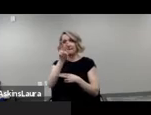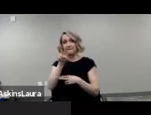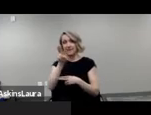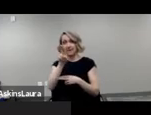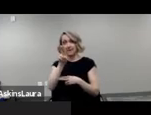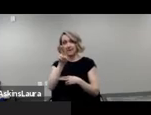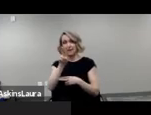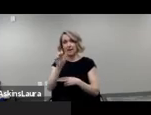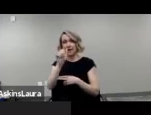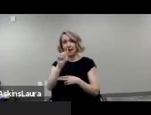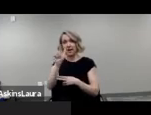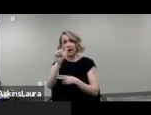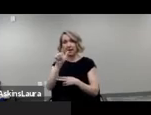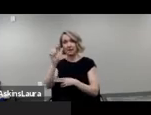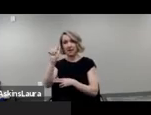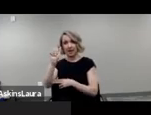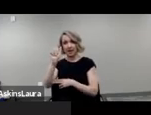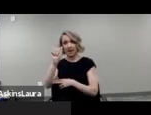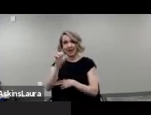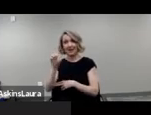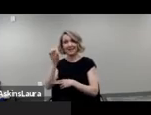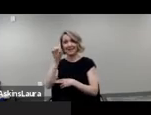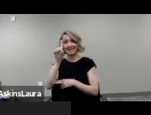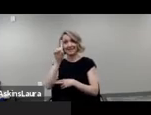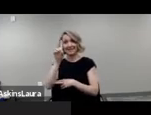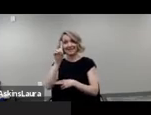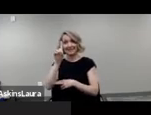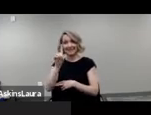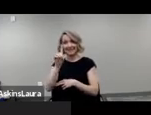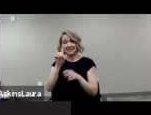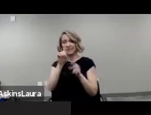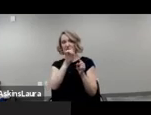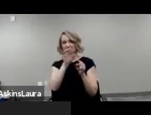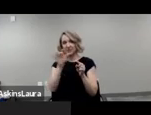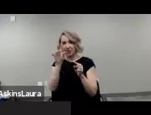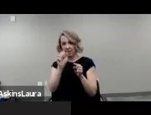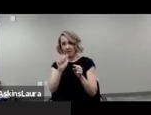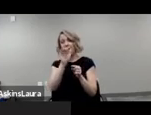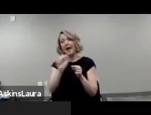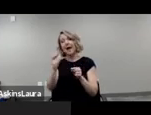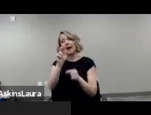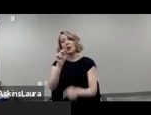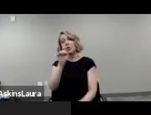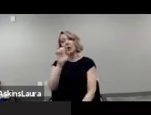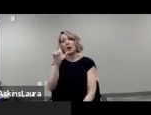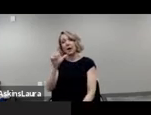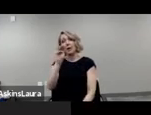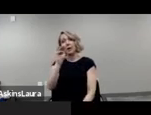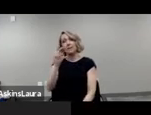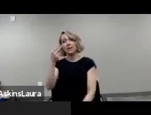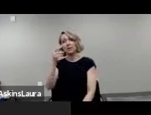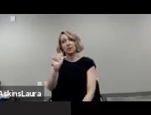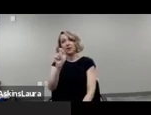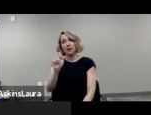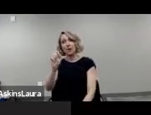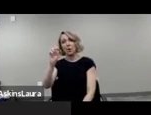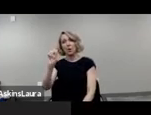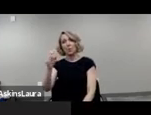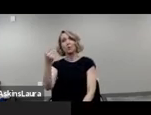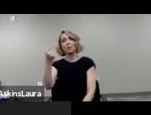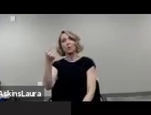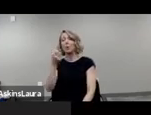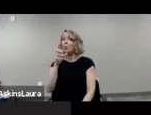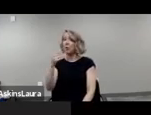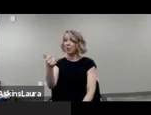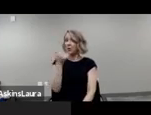V as in Victor, A-L-A-C-Zavala, at NorCalMHA.org. Or